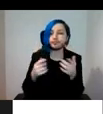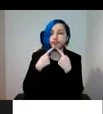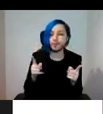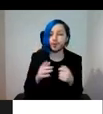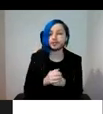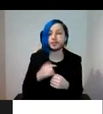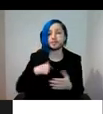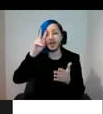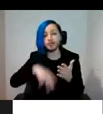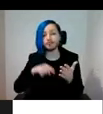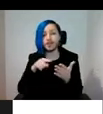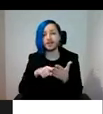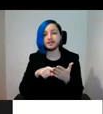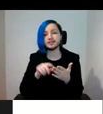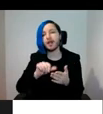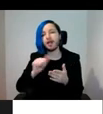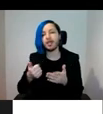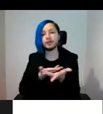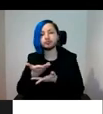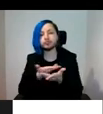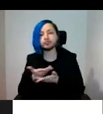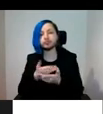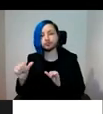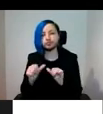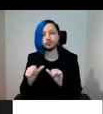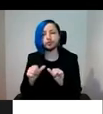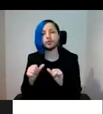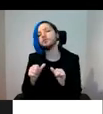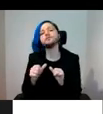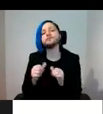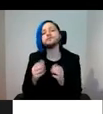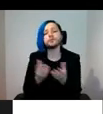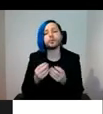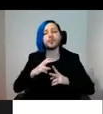reading it, I also had a short discussion, indeed, with the researchers.